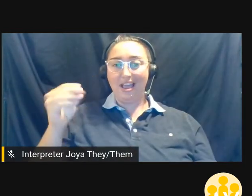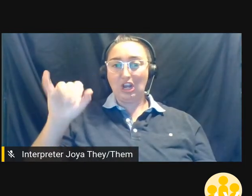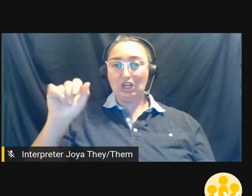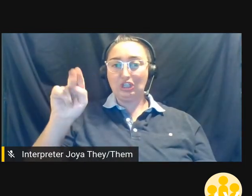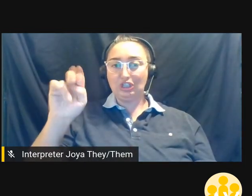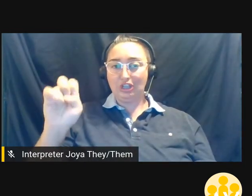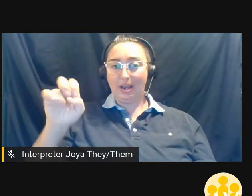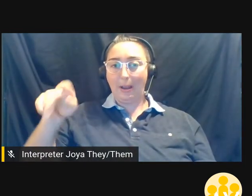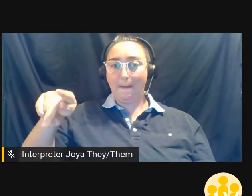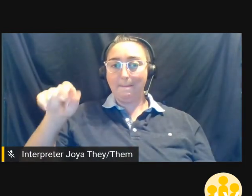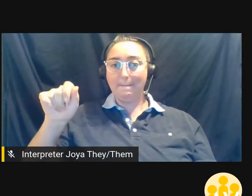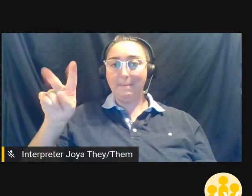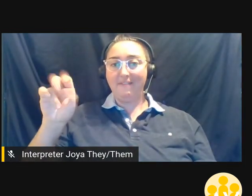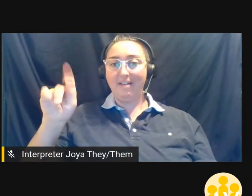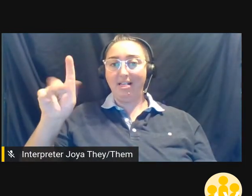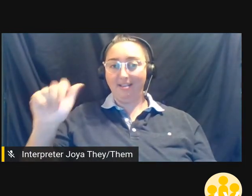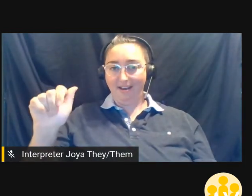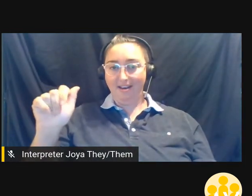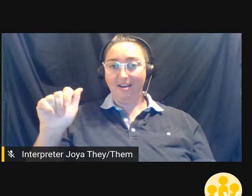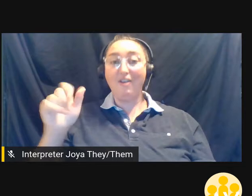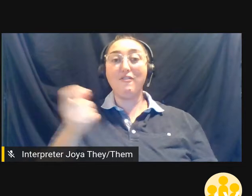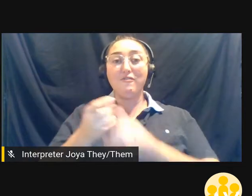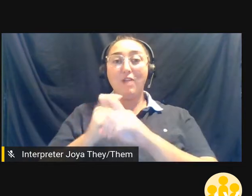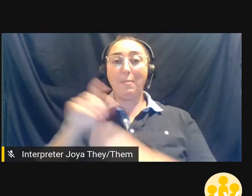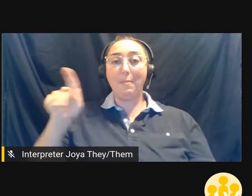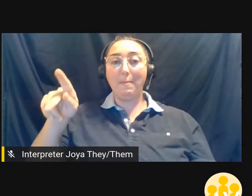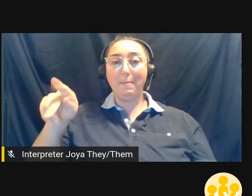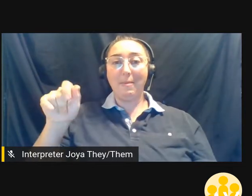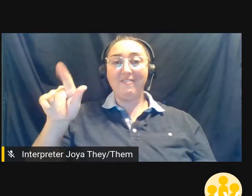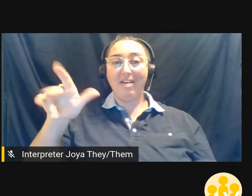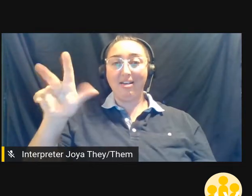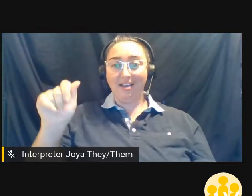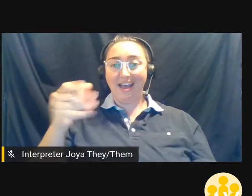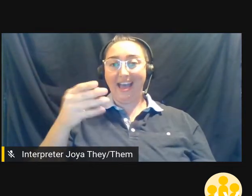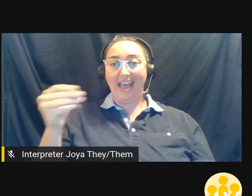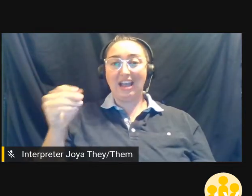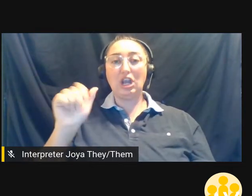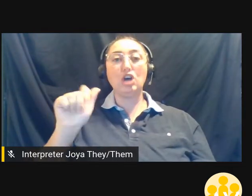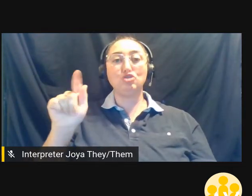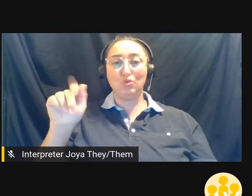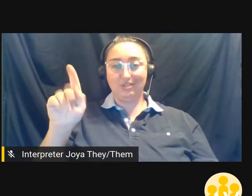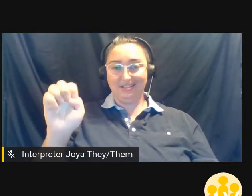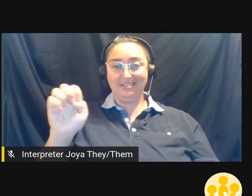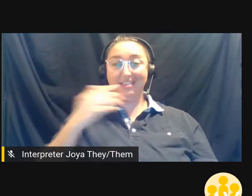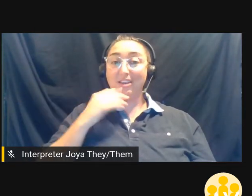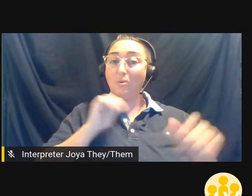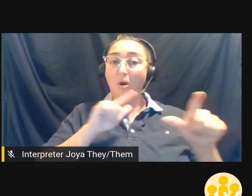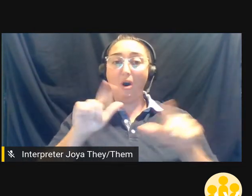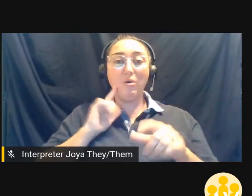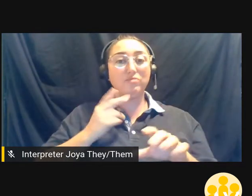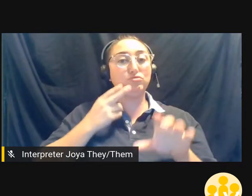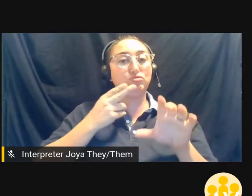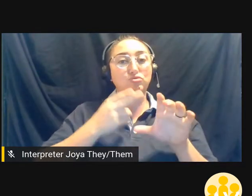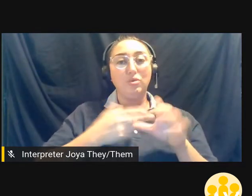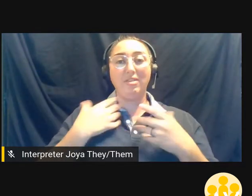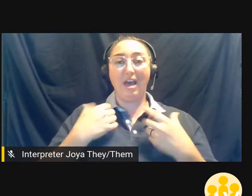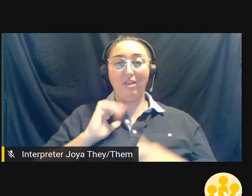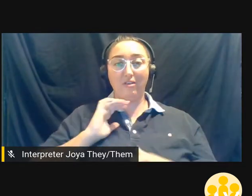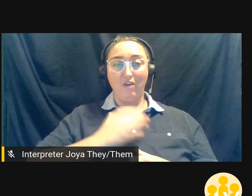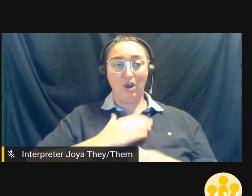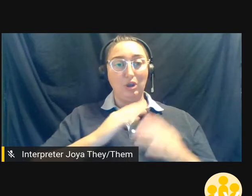and Associates. Thank you, everyone, who has contributed to the health of the society,